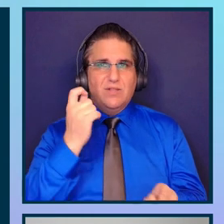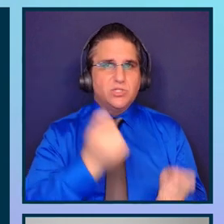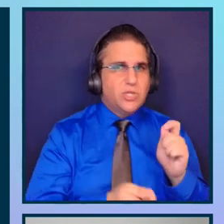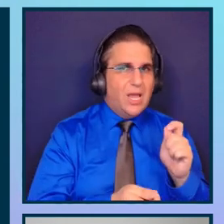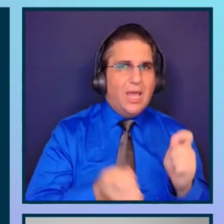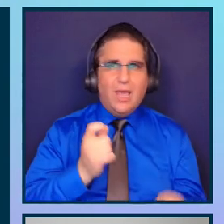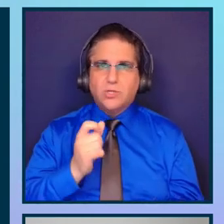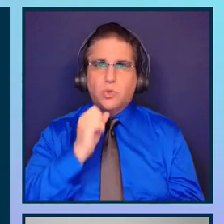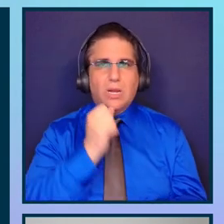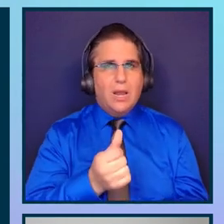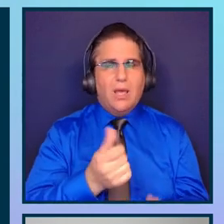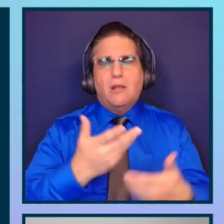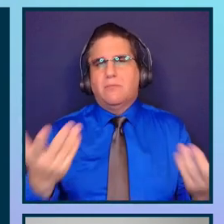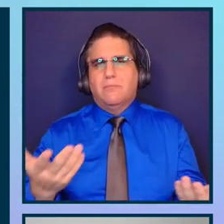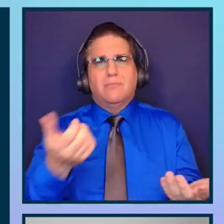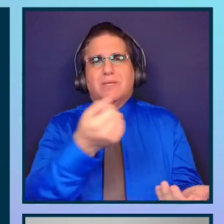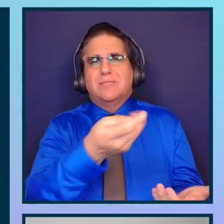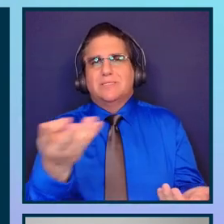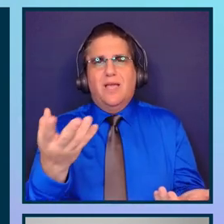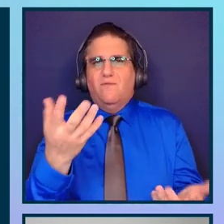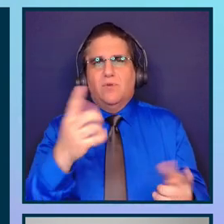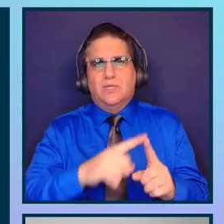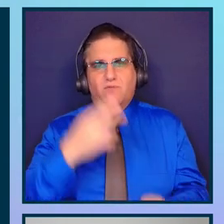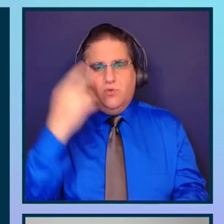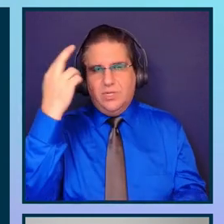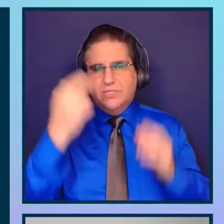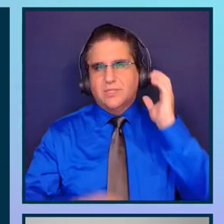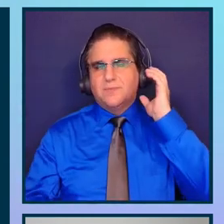It could be for several. It could be used for several reasons.